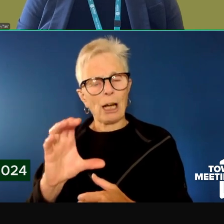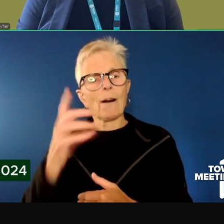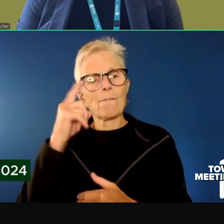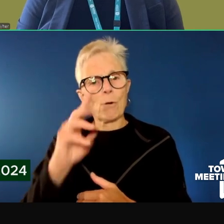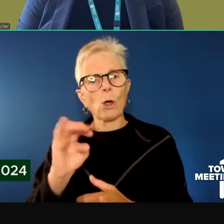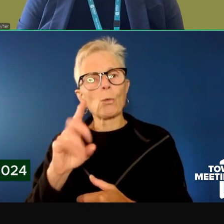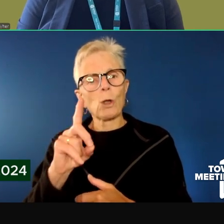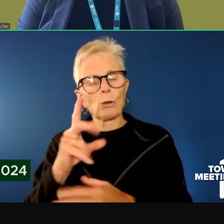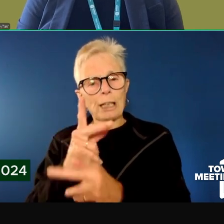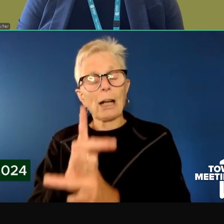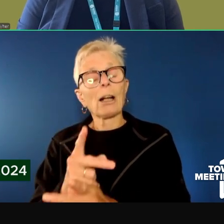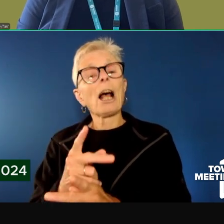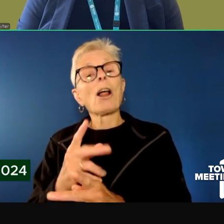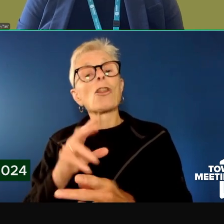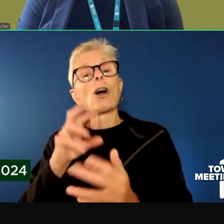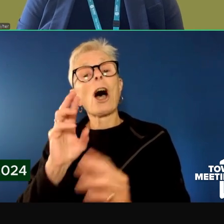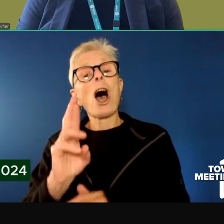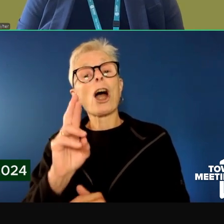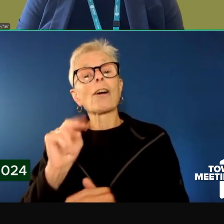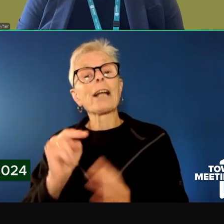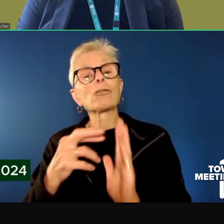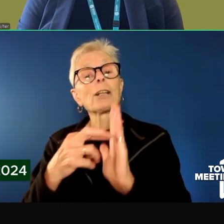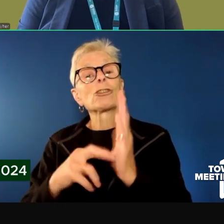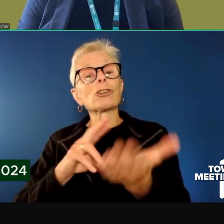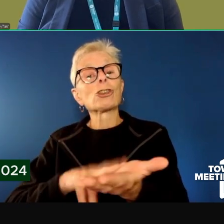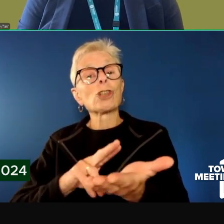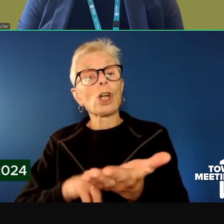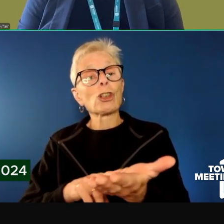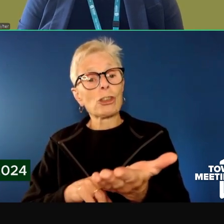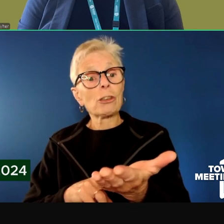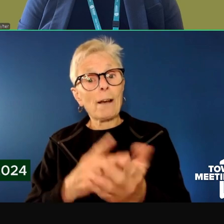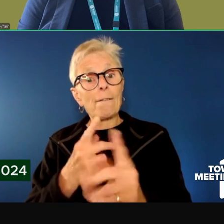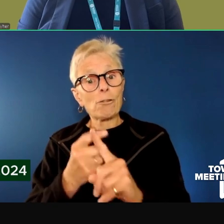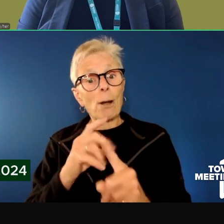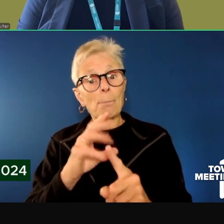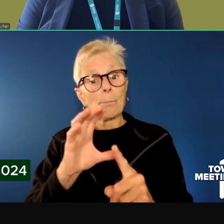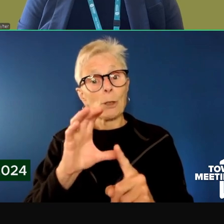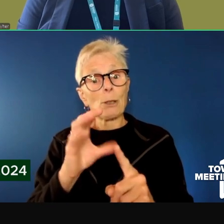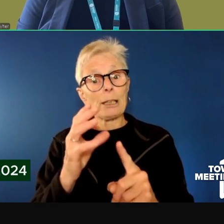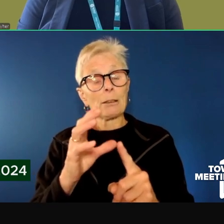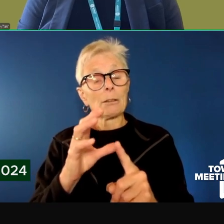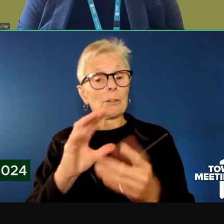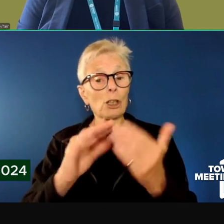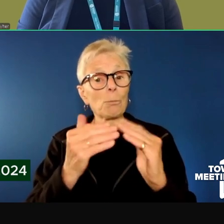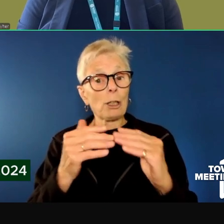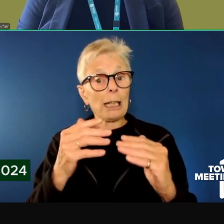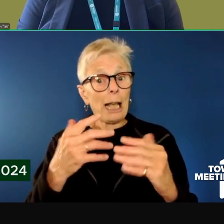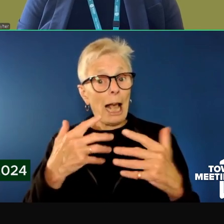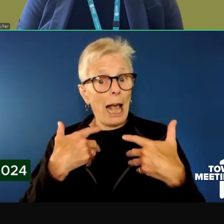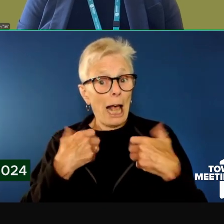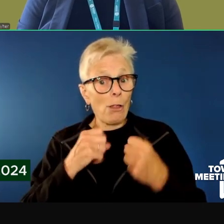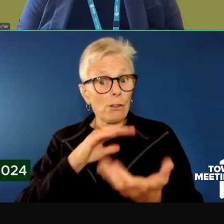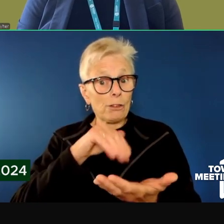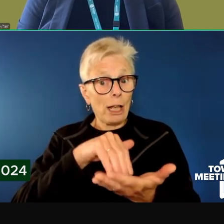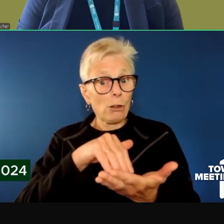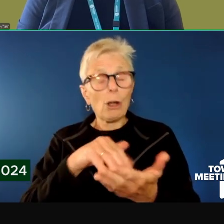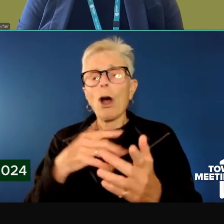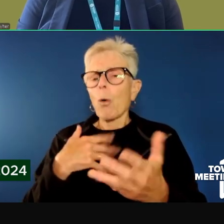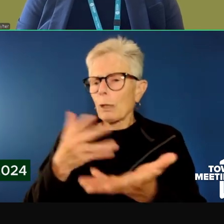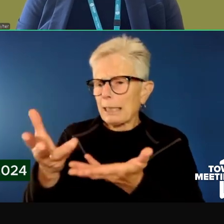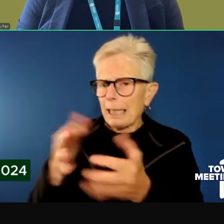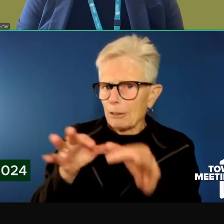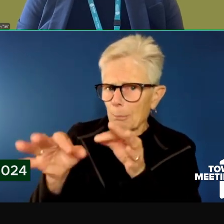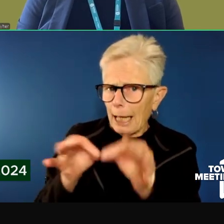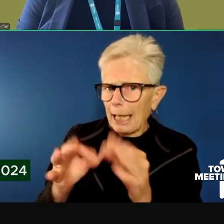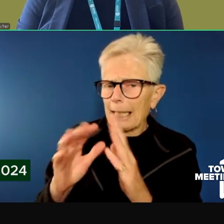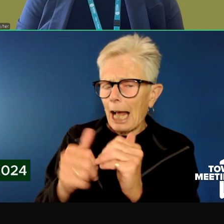nurse from community health centers will talk about options for ongoing care so that someone doesn't have to come back repeatedly for wound care.